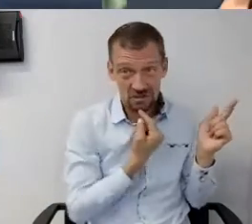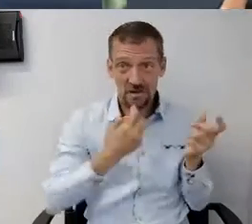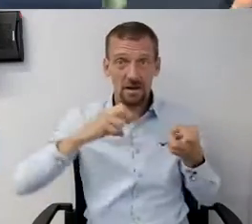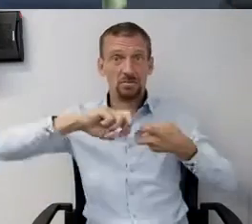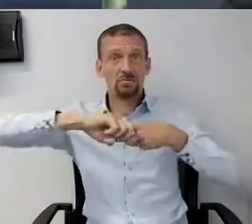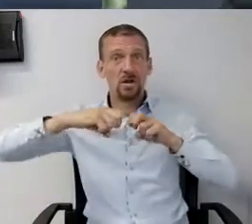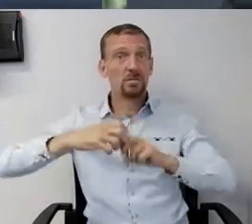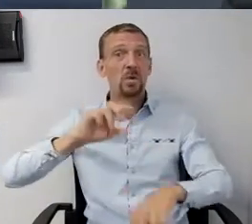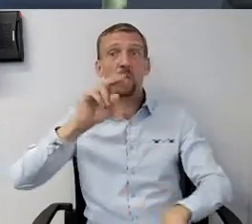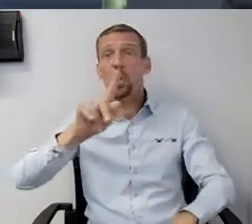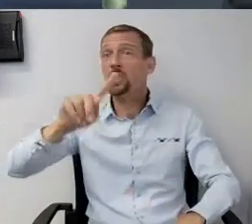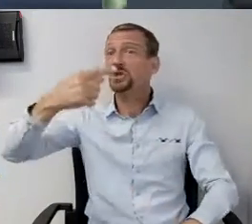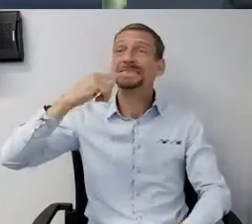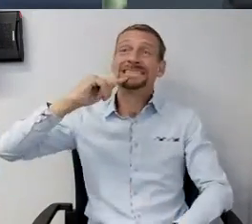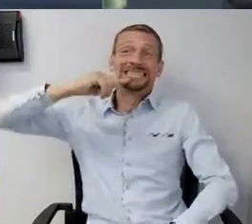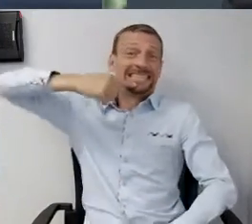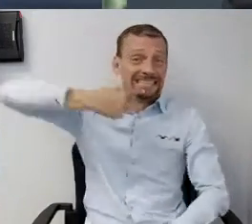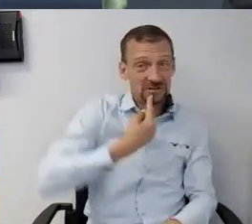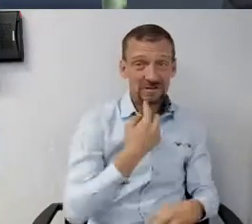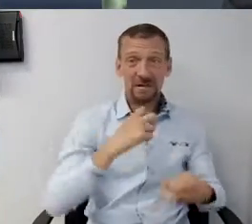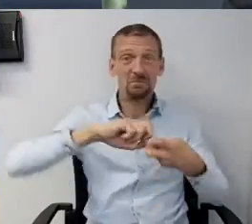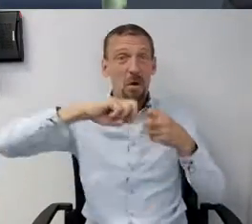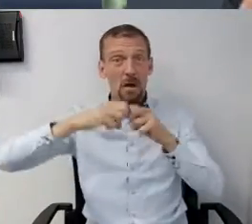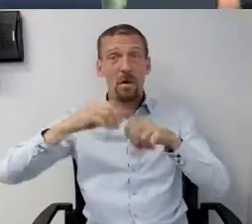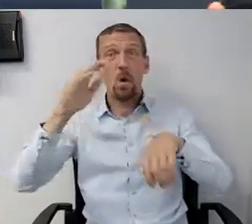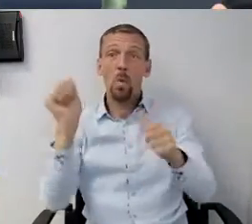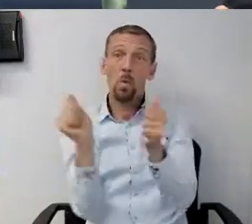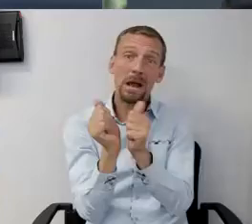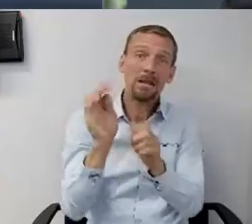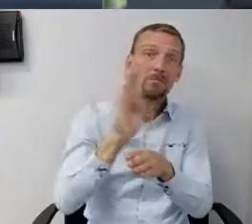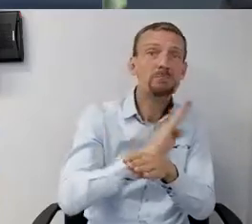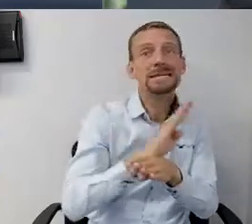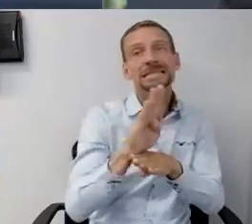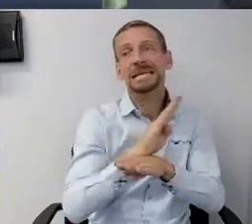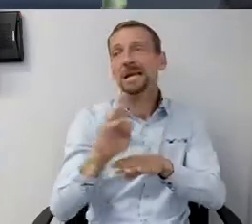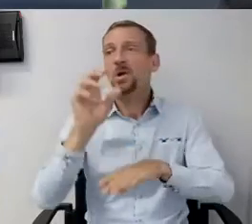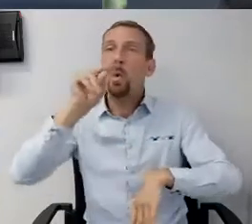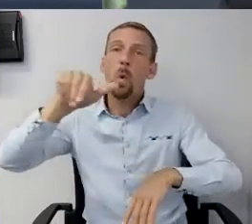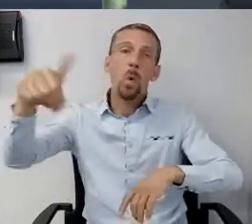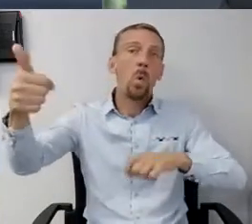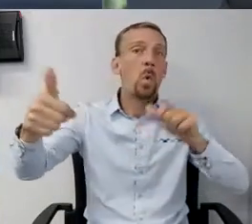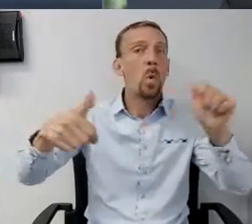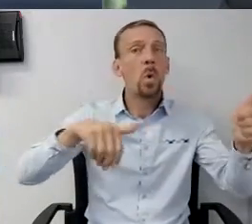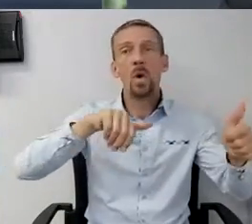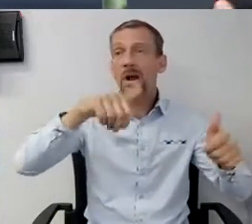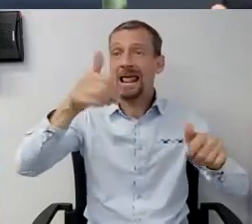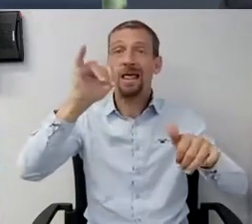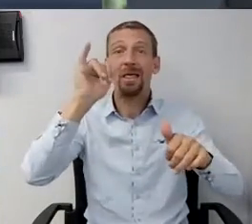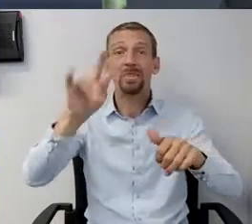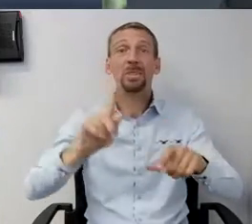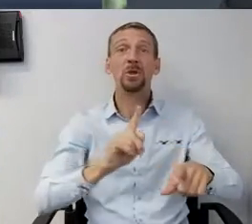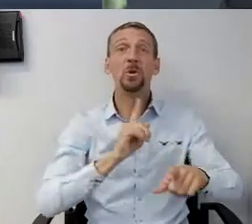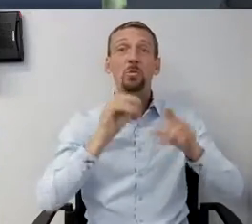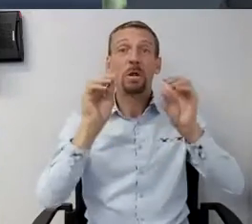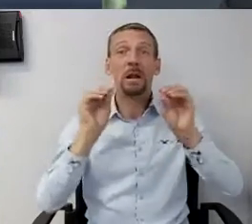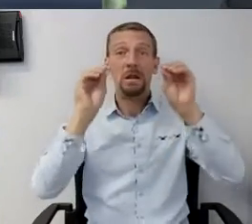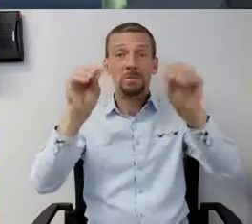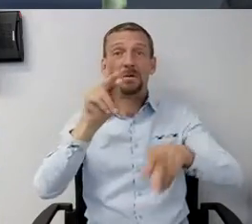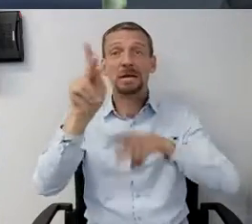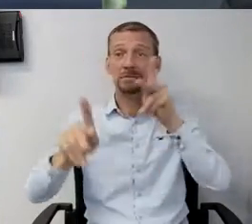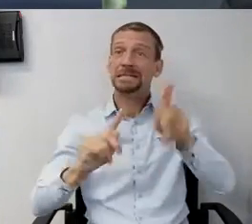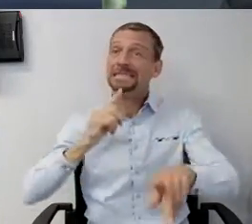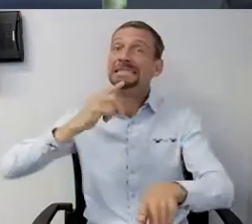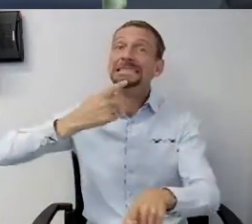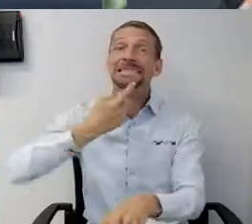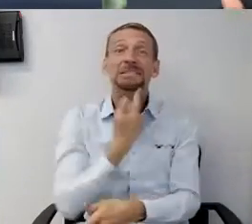you know, just flagrant violations on the part of businesses or others that really are putting folks at